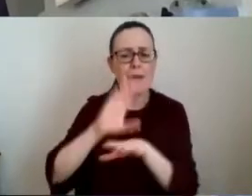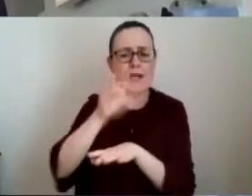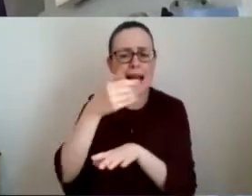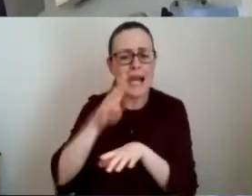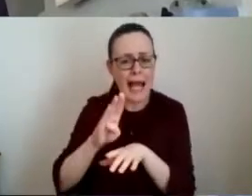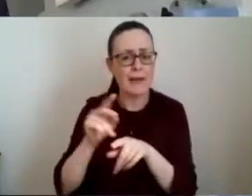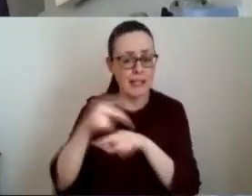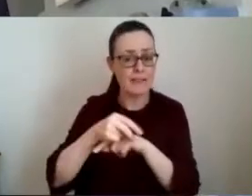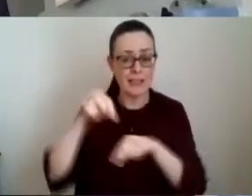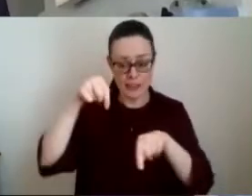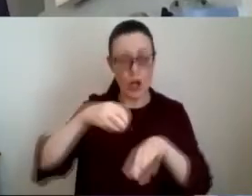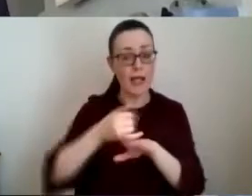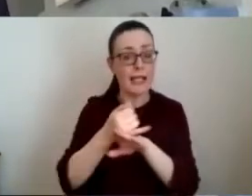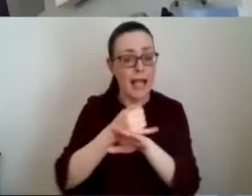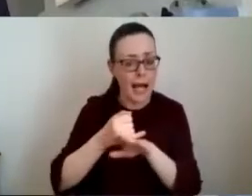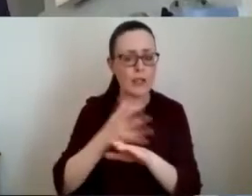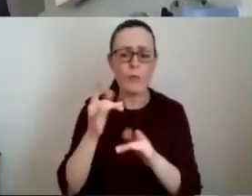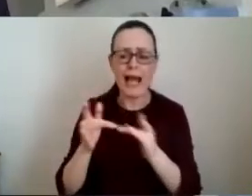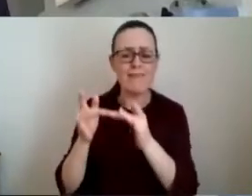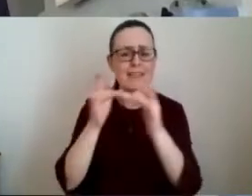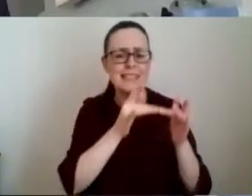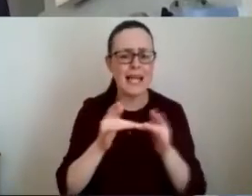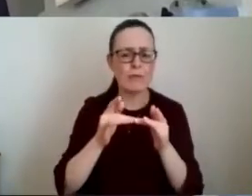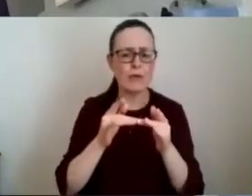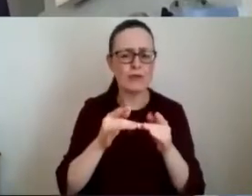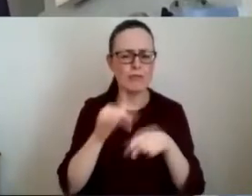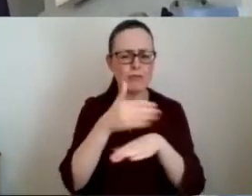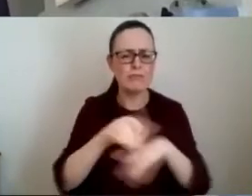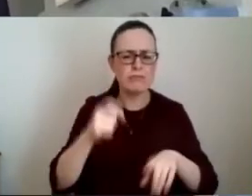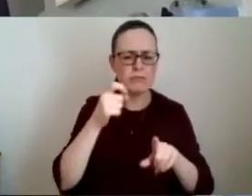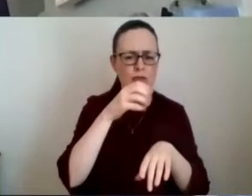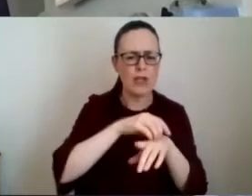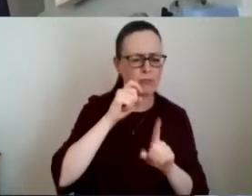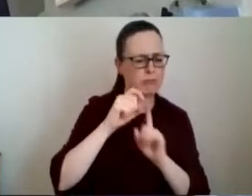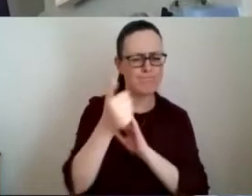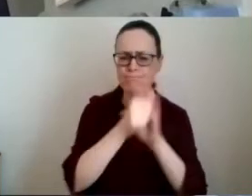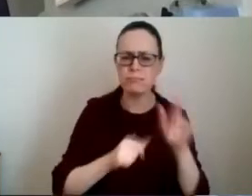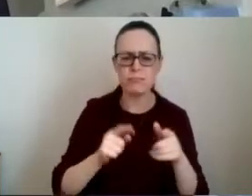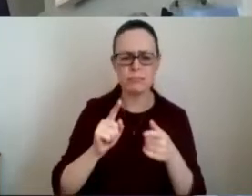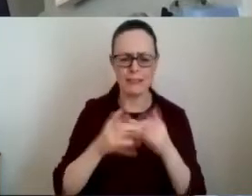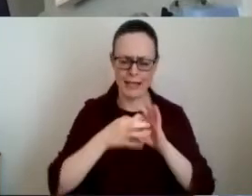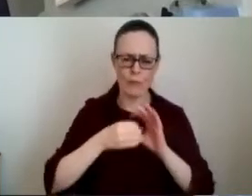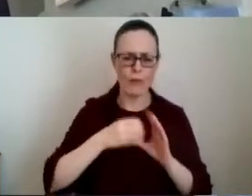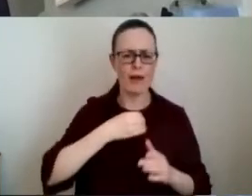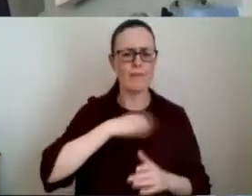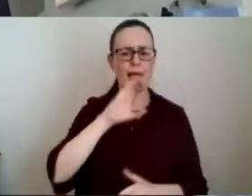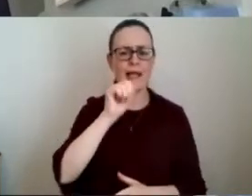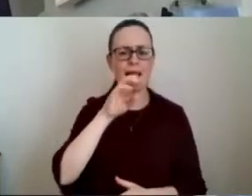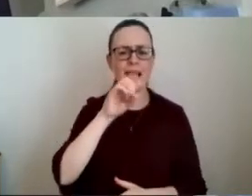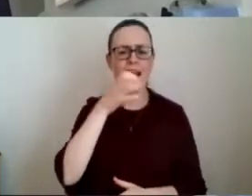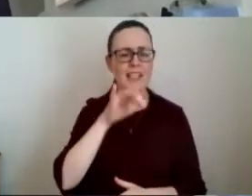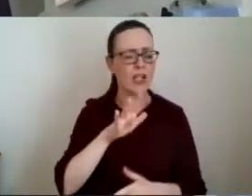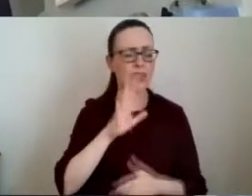the island a network of pediatricians with expertise in cardiology have been established in seven hospitals across the island